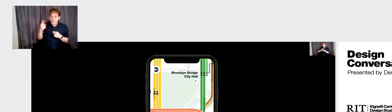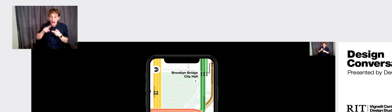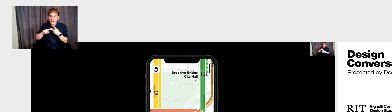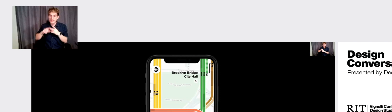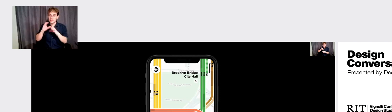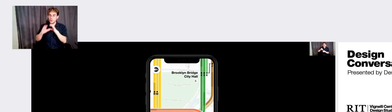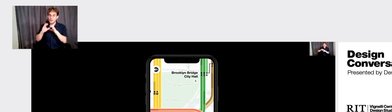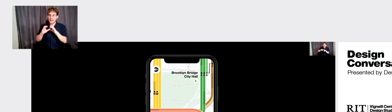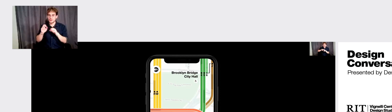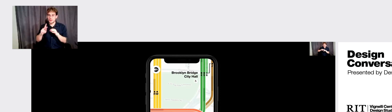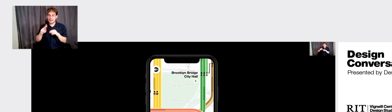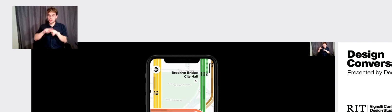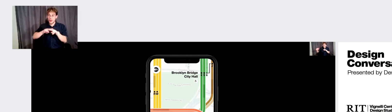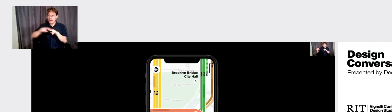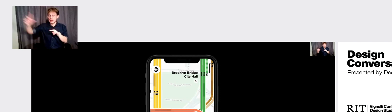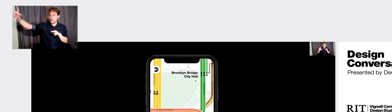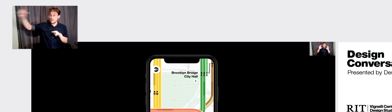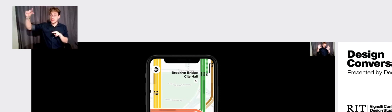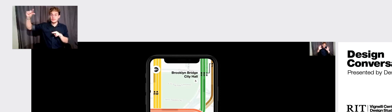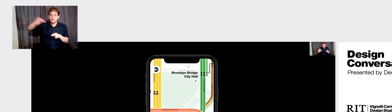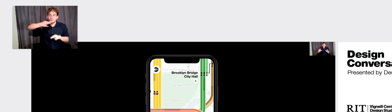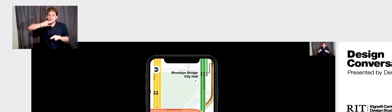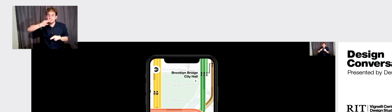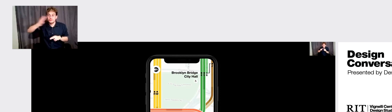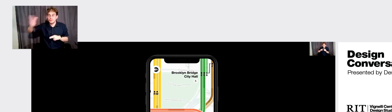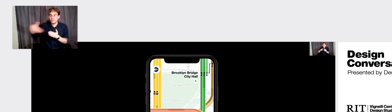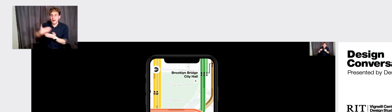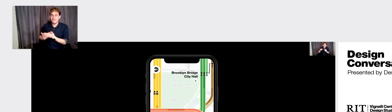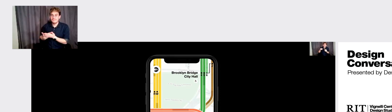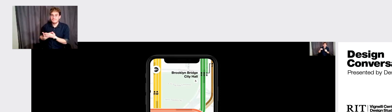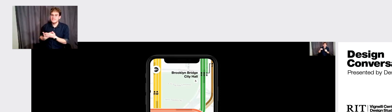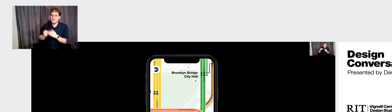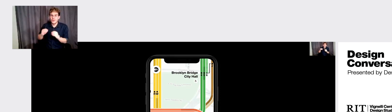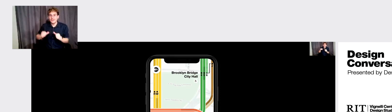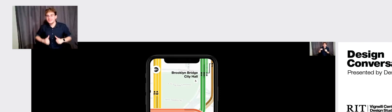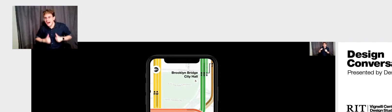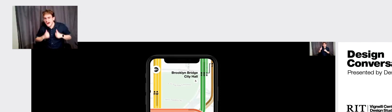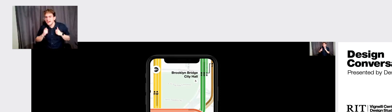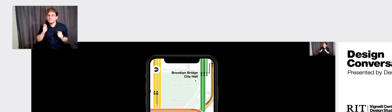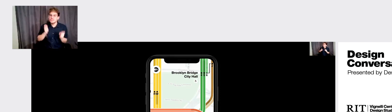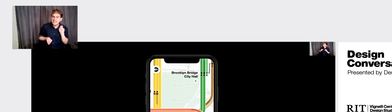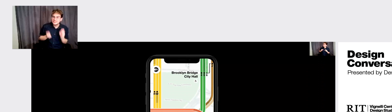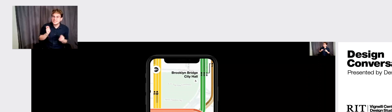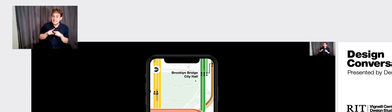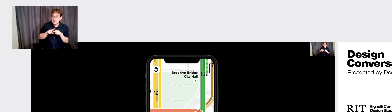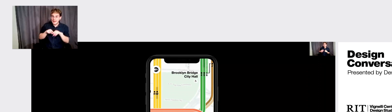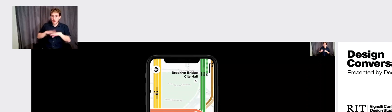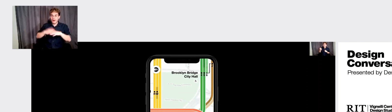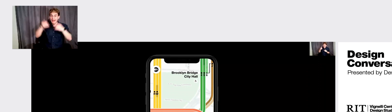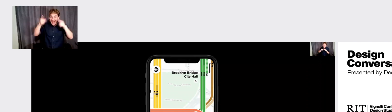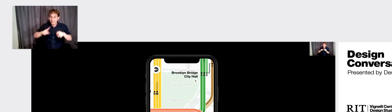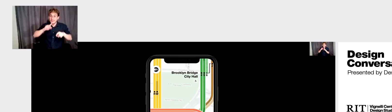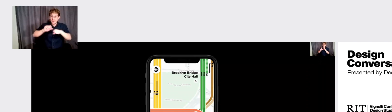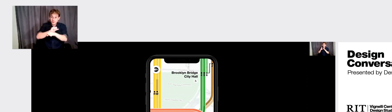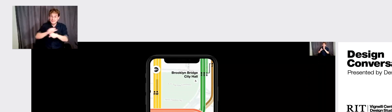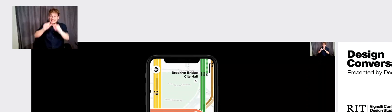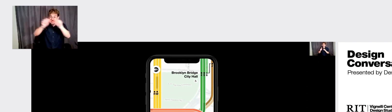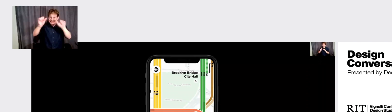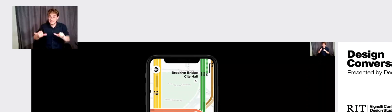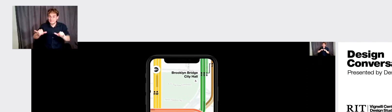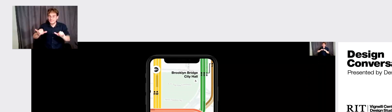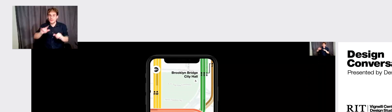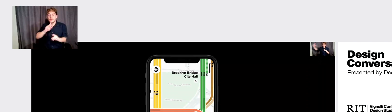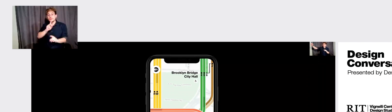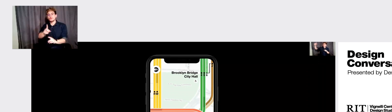the map does, uh, which is basically being live and changing, uh, depending on what's going on in the systems, the truth of the